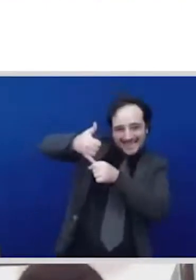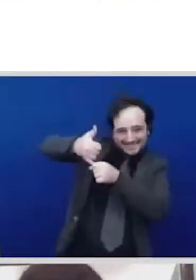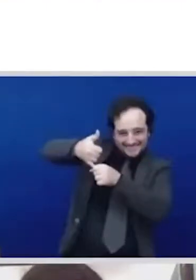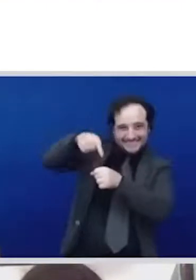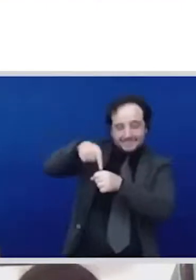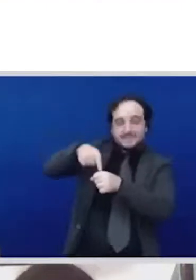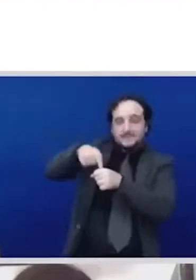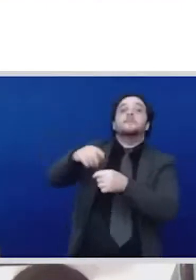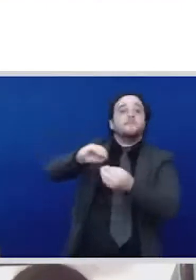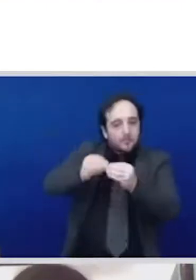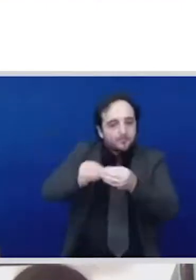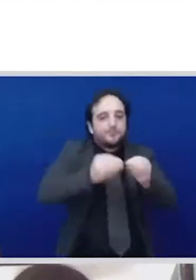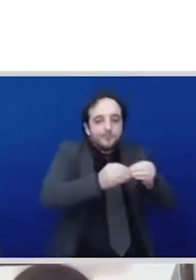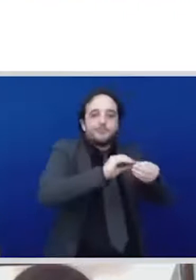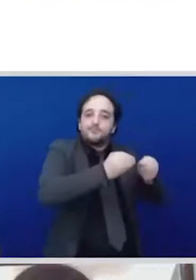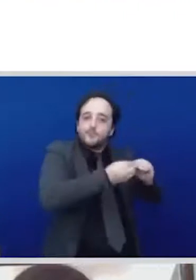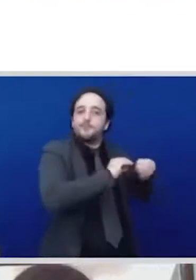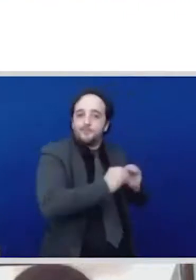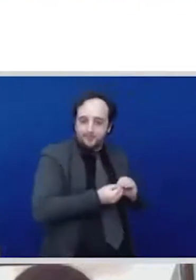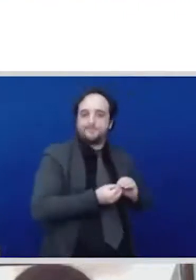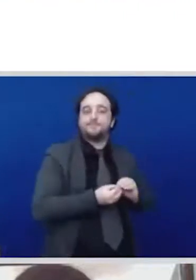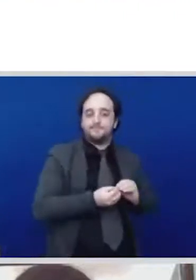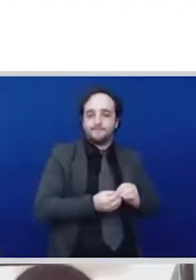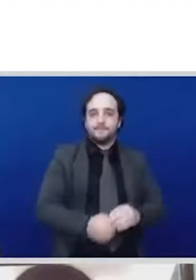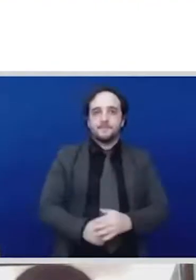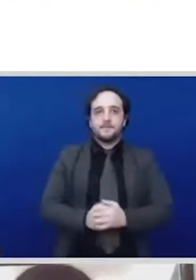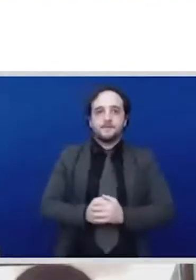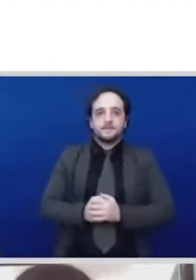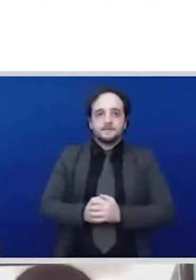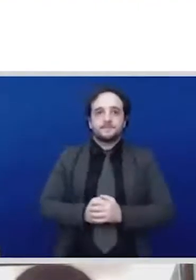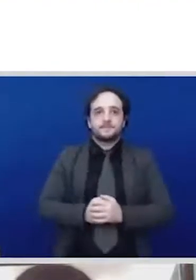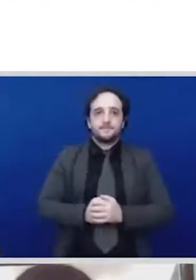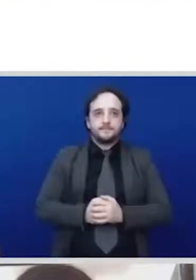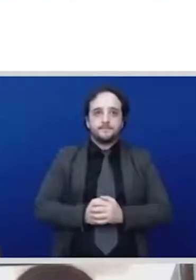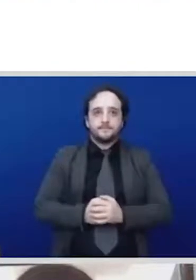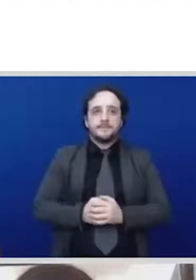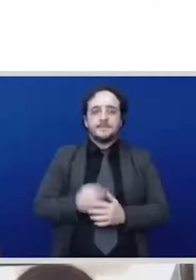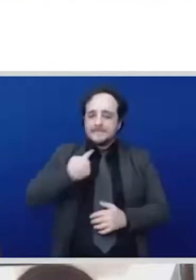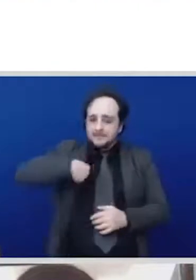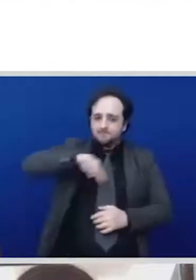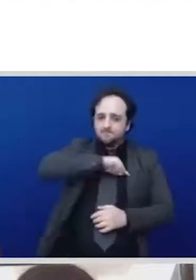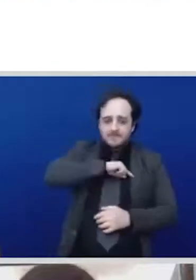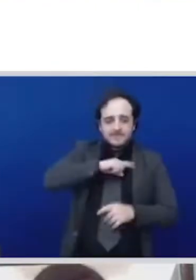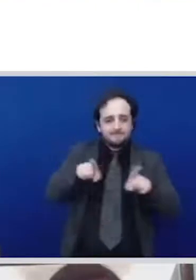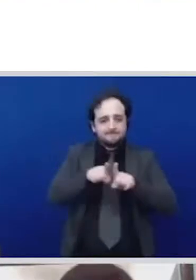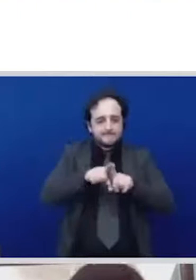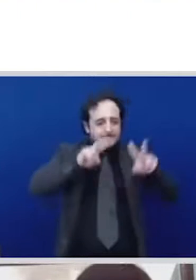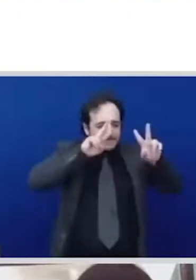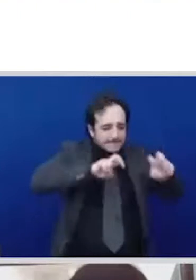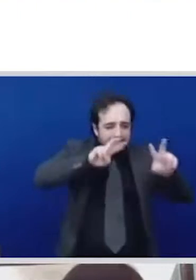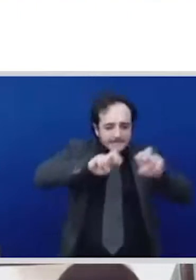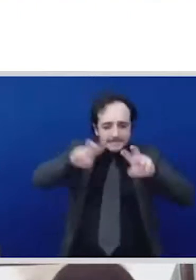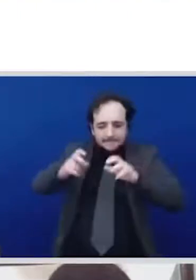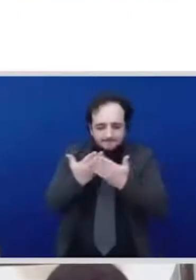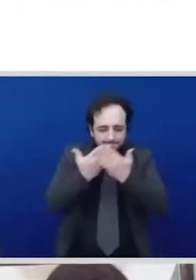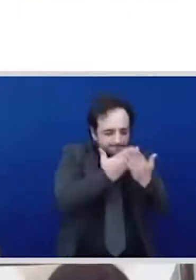of coronavirus pandemic to Indonesia shows that more than more women than men report a reduction in